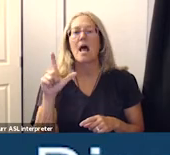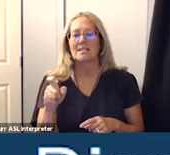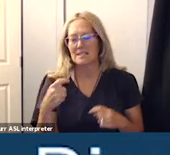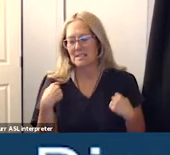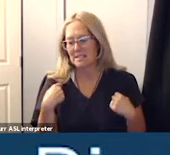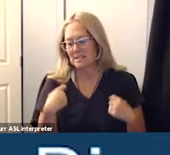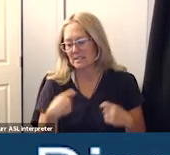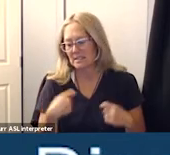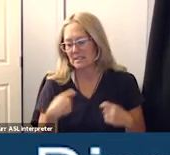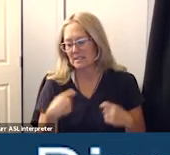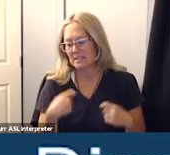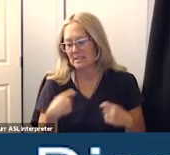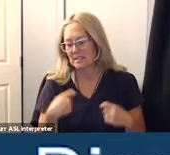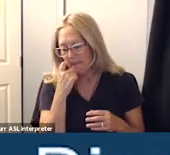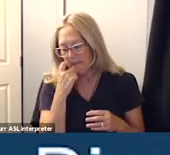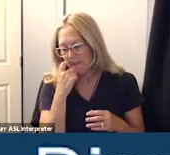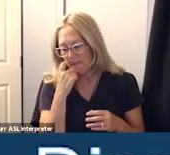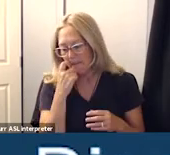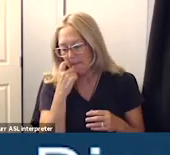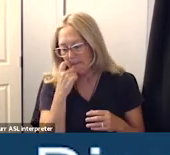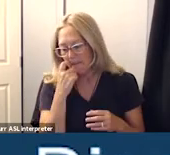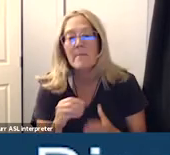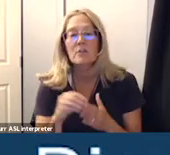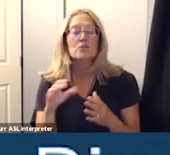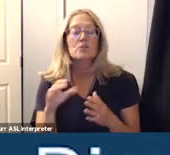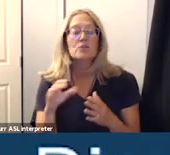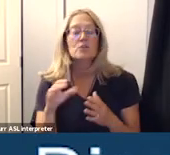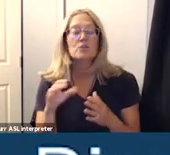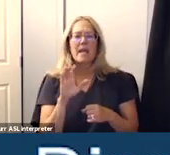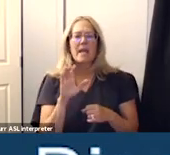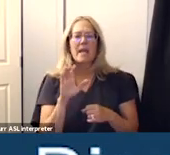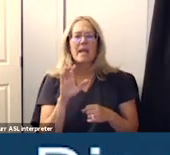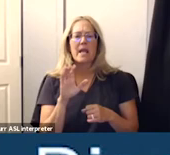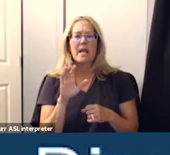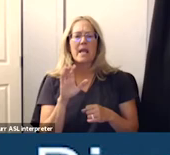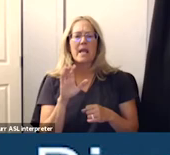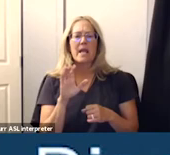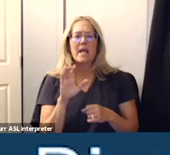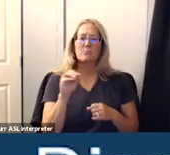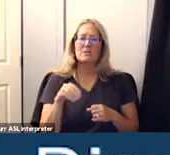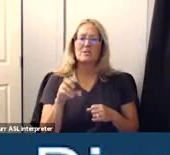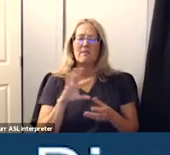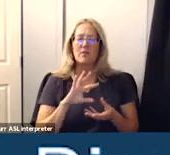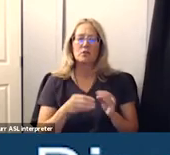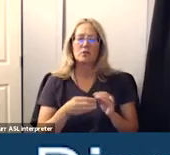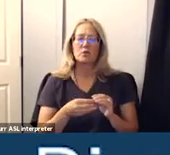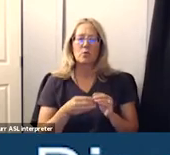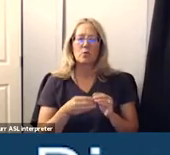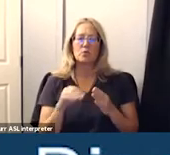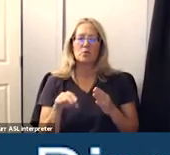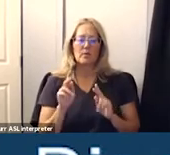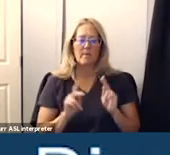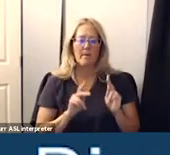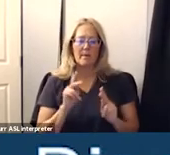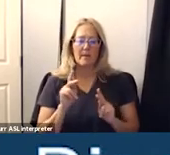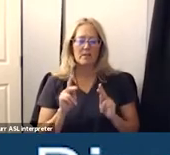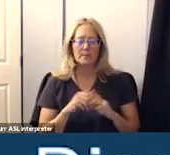yet our latinx students make up 60 percent of the total student population